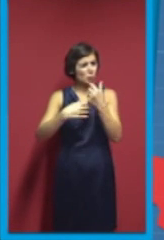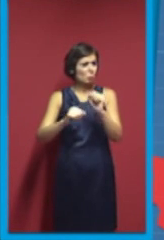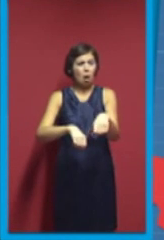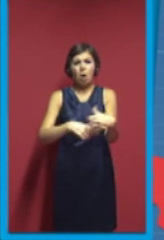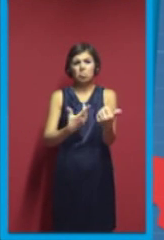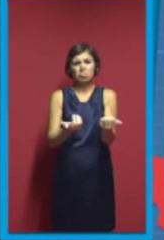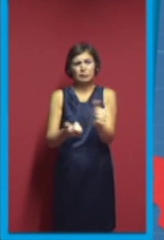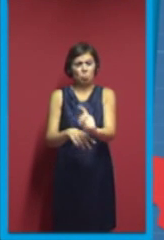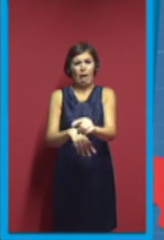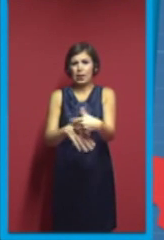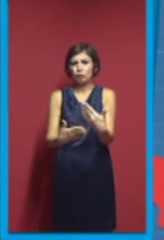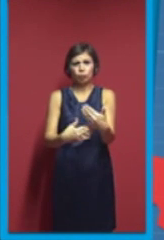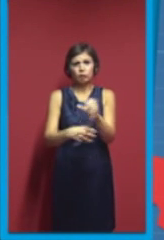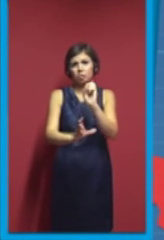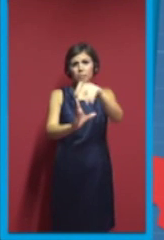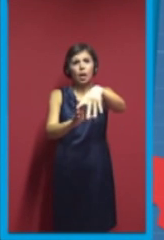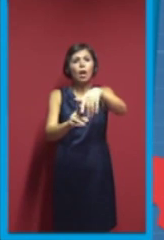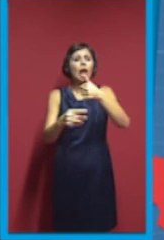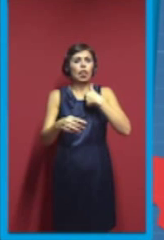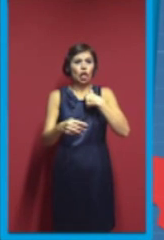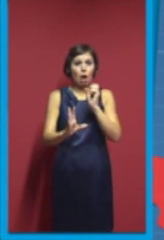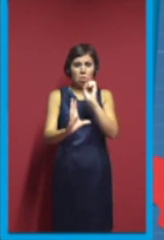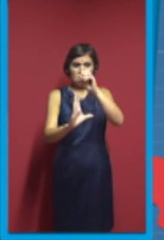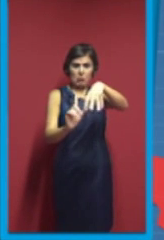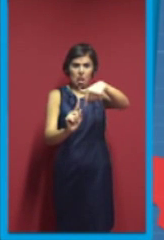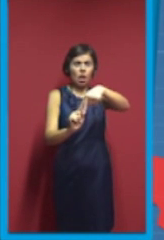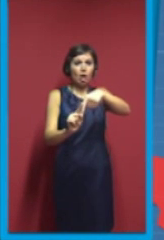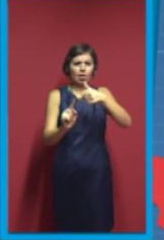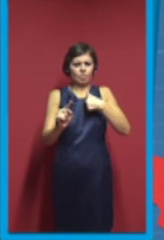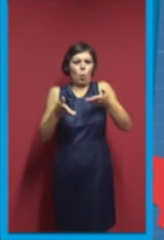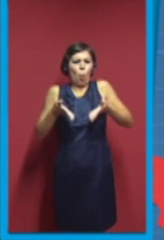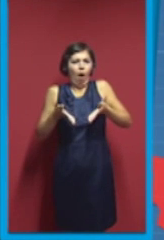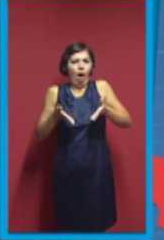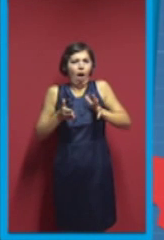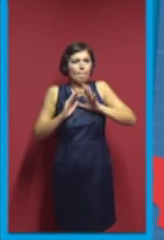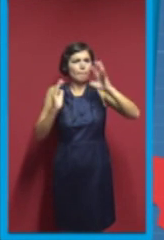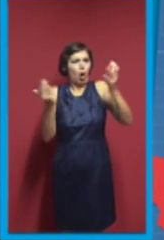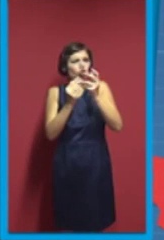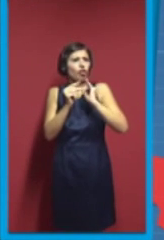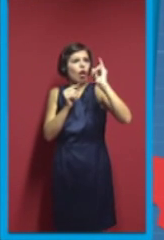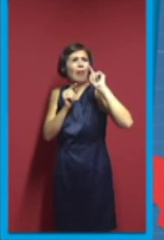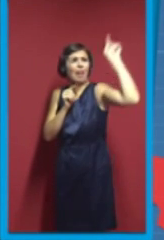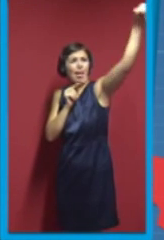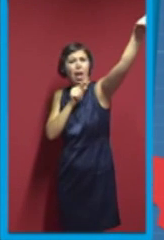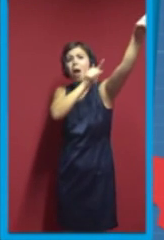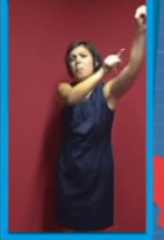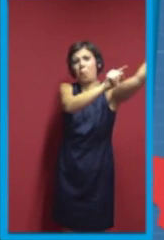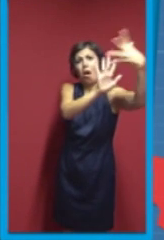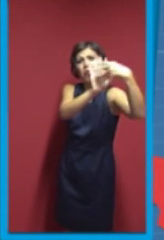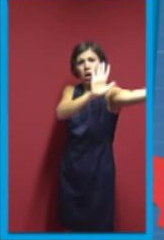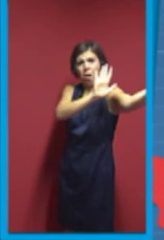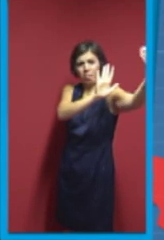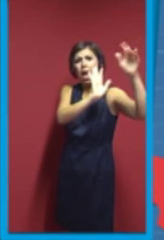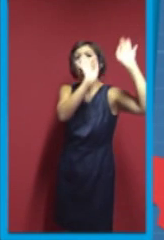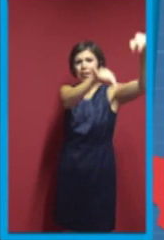have, we don't have too many positions which do something which isn't really needed.